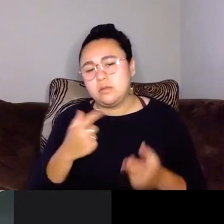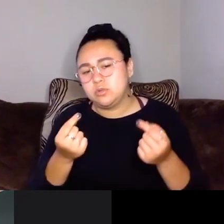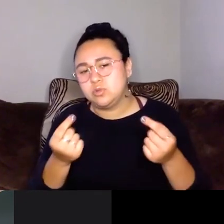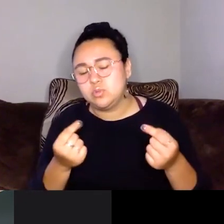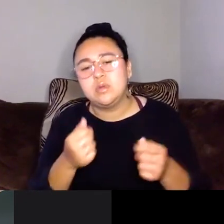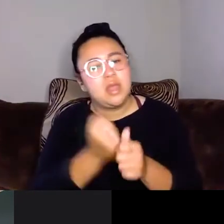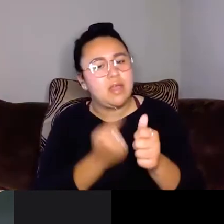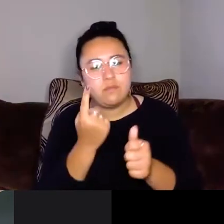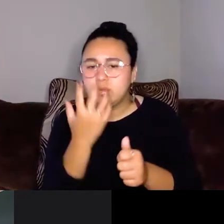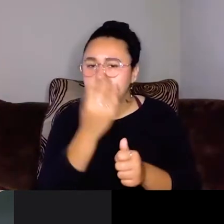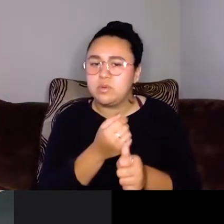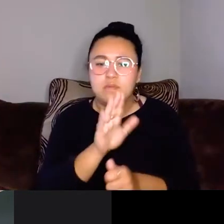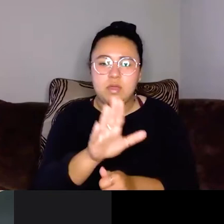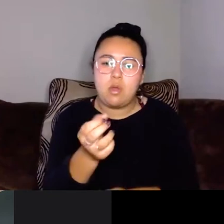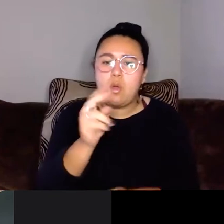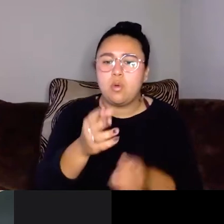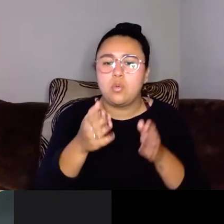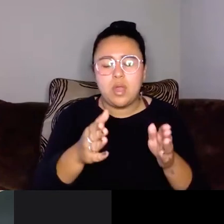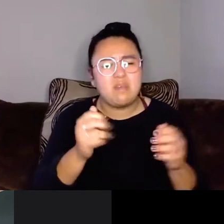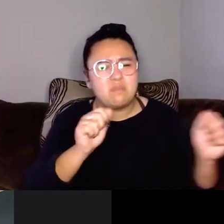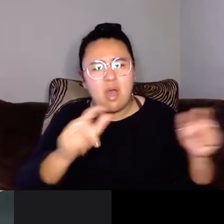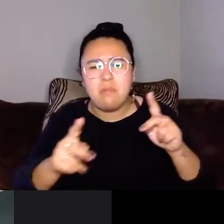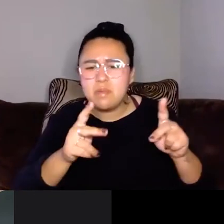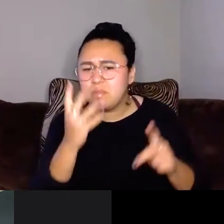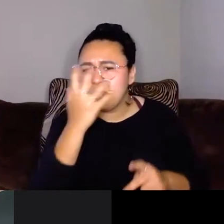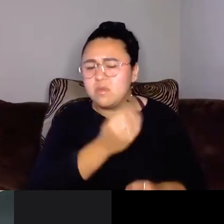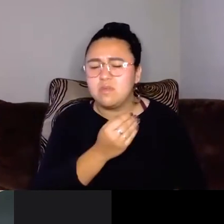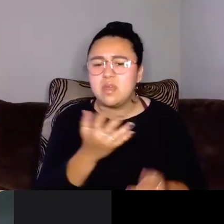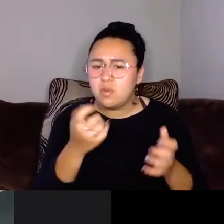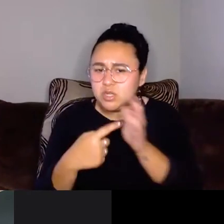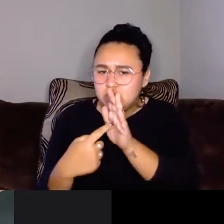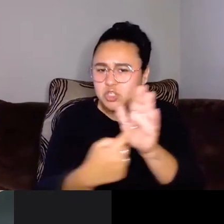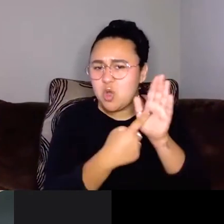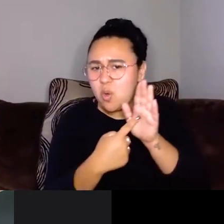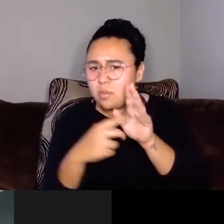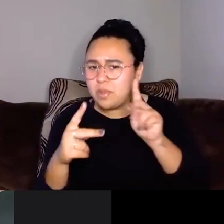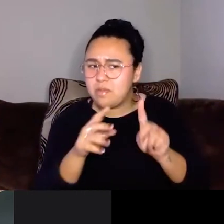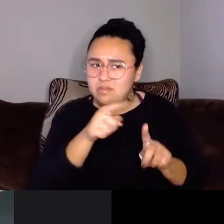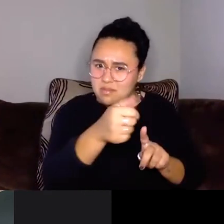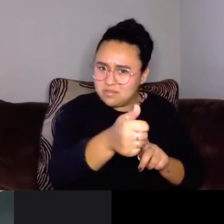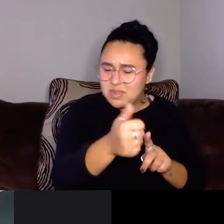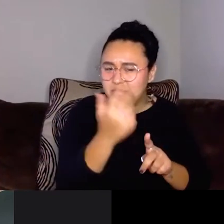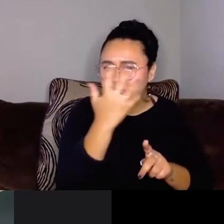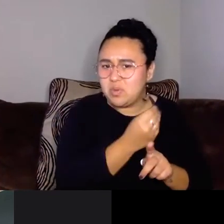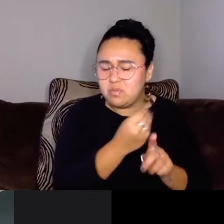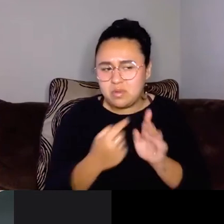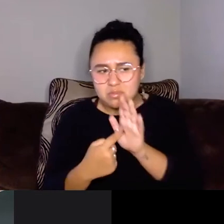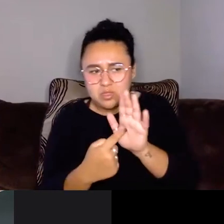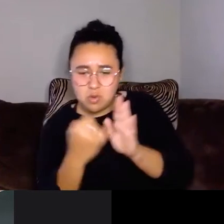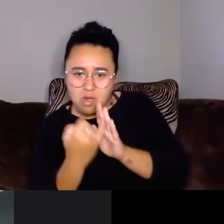beautiful in their own way. You know, we're all beautiful. I just want to show people that they're beautiful. Hopefully.